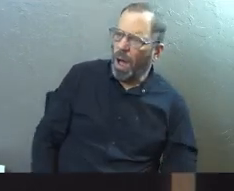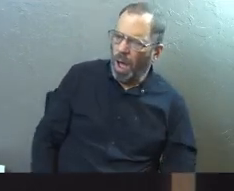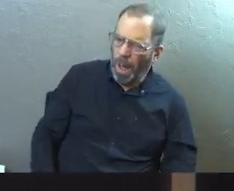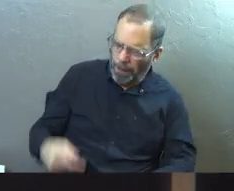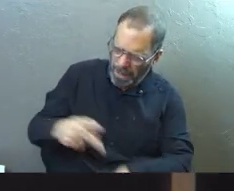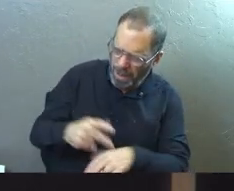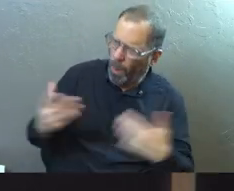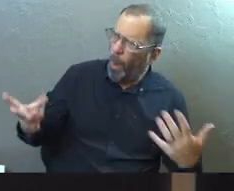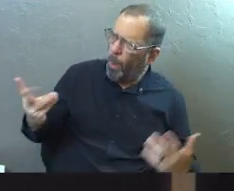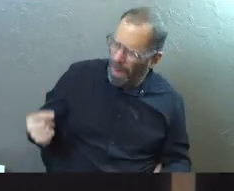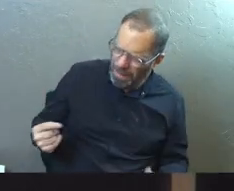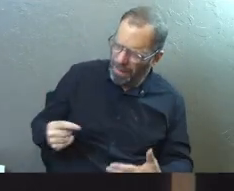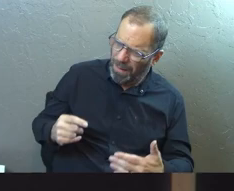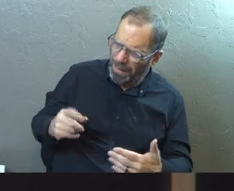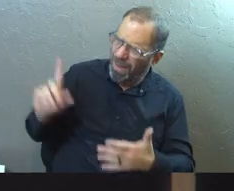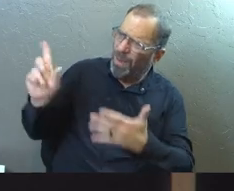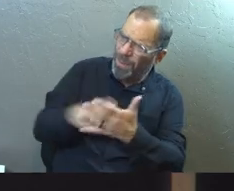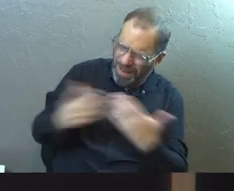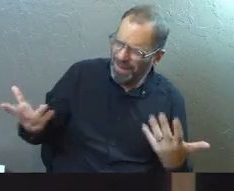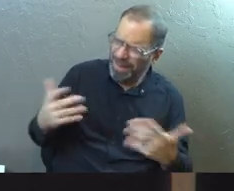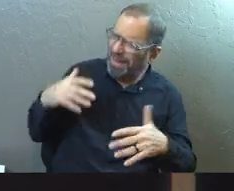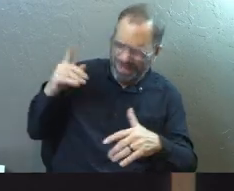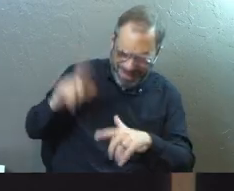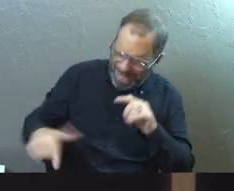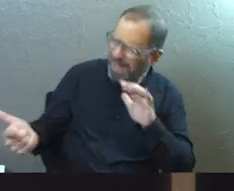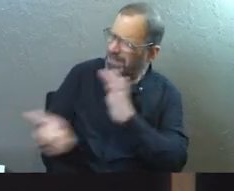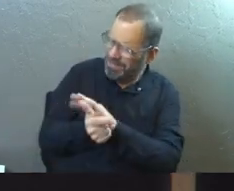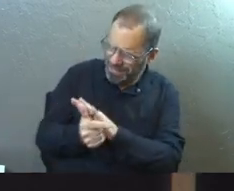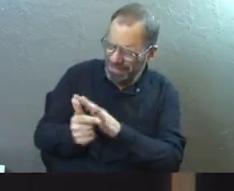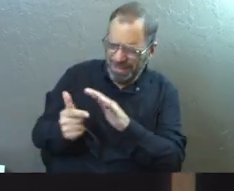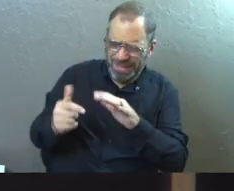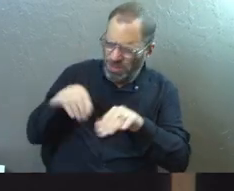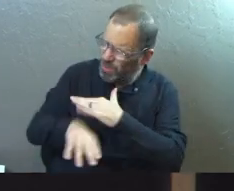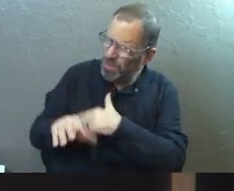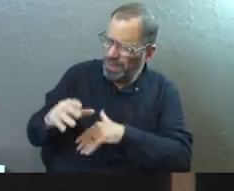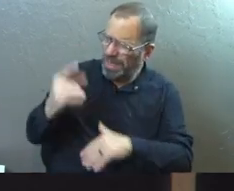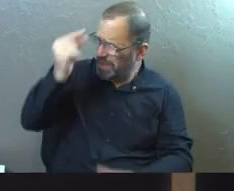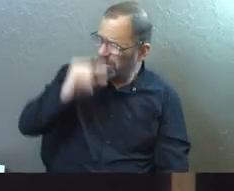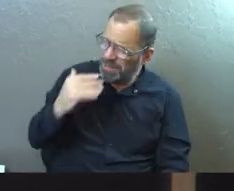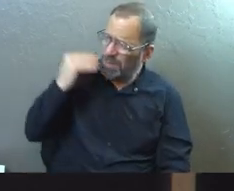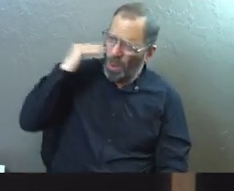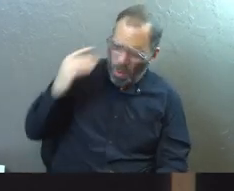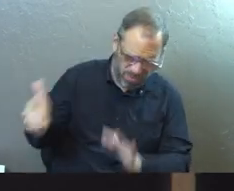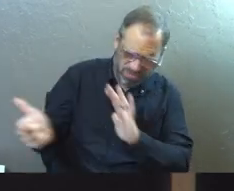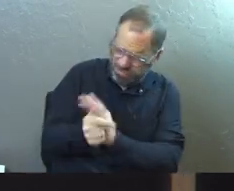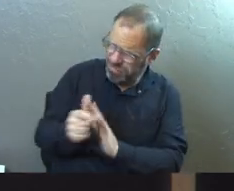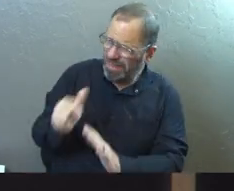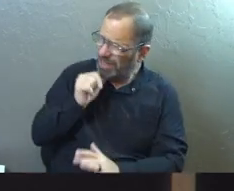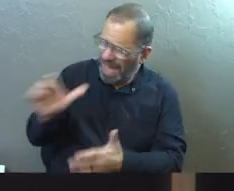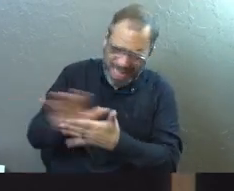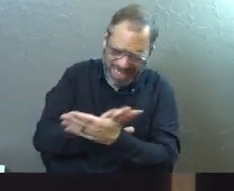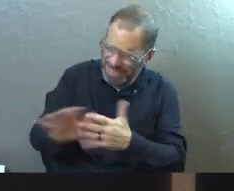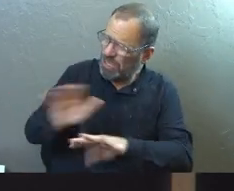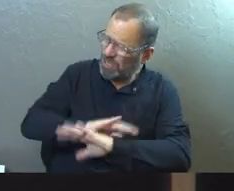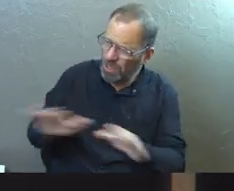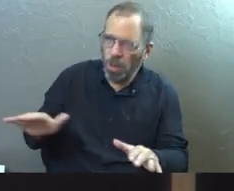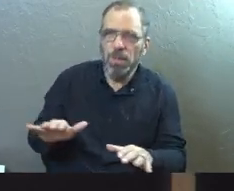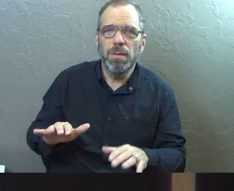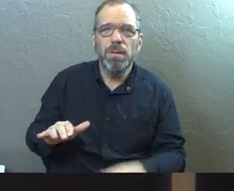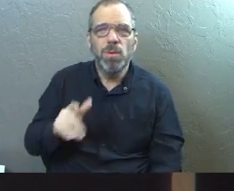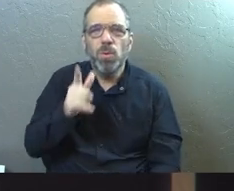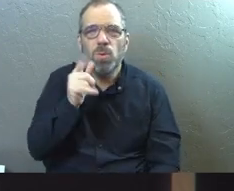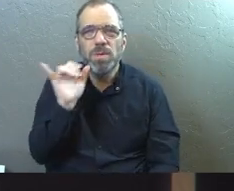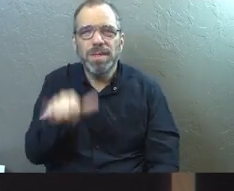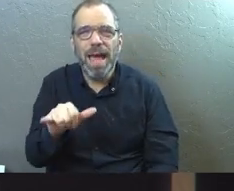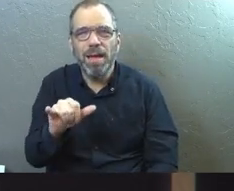Gentiles' home, right, and eating with them. Like I said, you're not supposed to do that. It's against the laws and those are unclean people. Don't do that. Don't do that. Who does that remind us